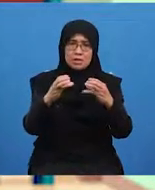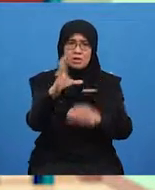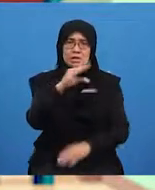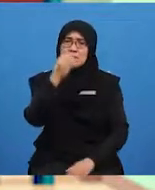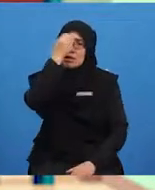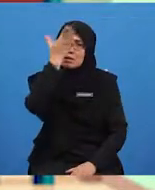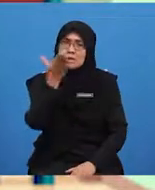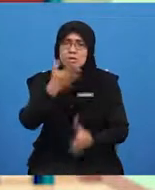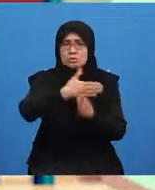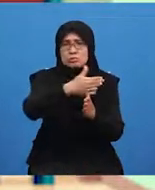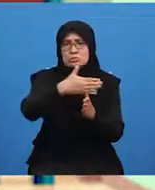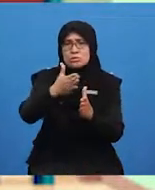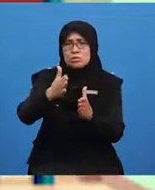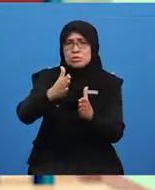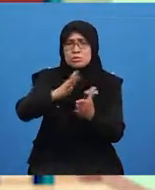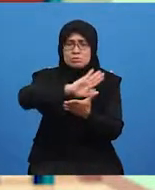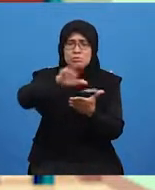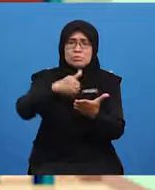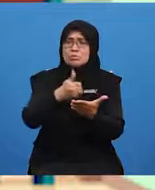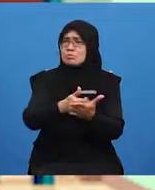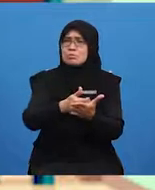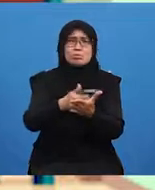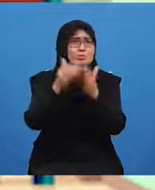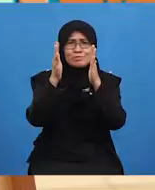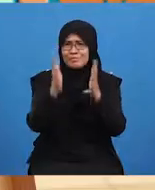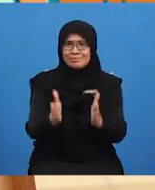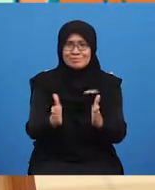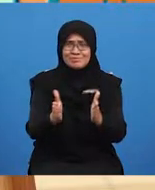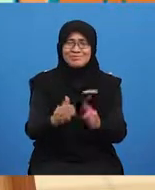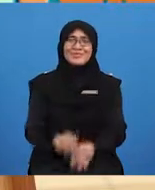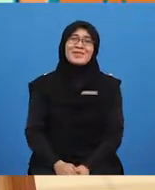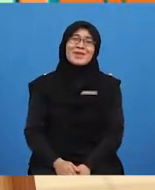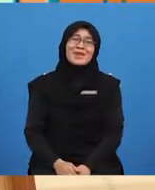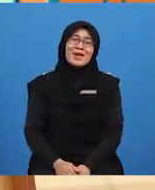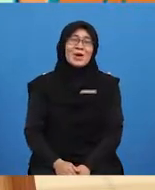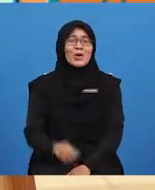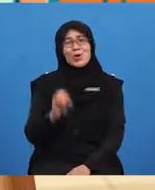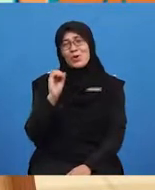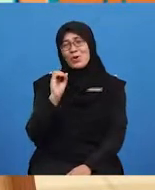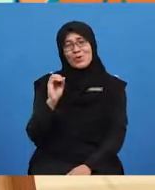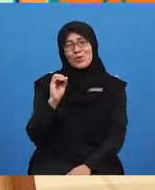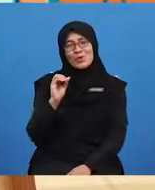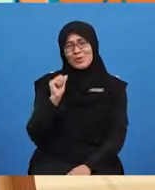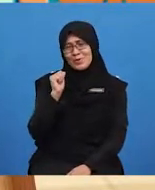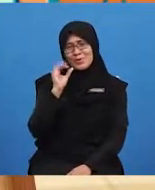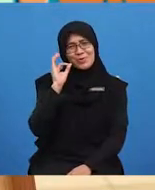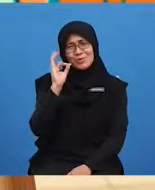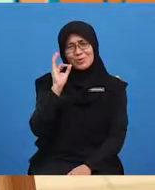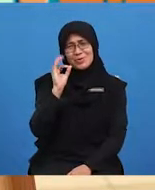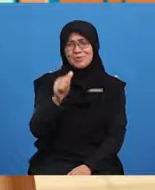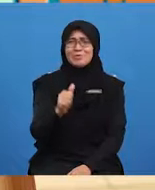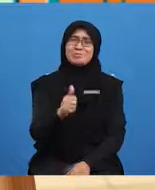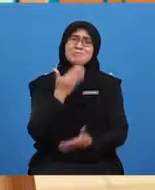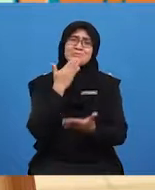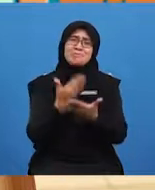me to share with all of you. Aw, that's so nice of your mom, YOLO!